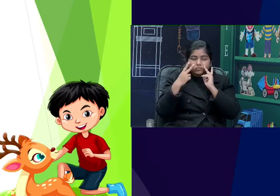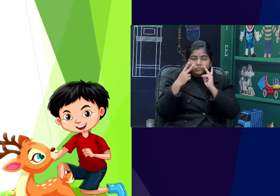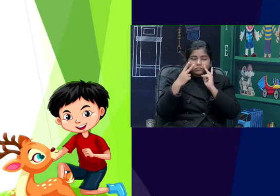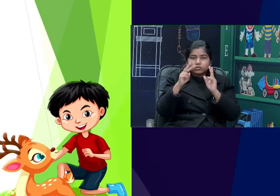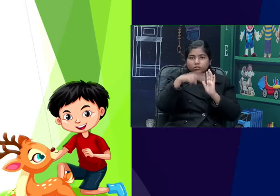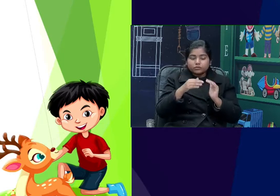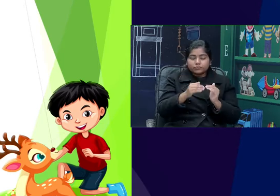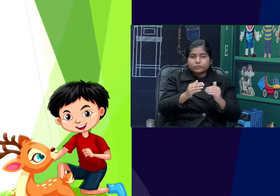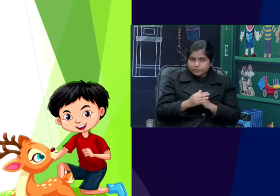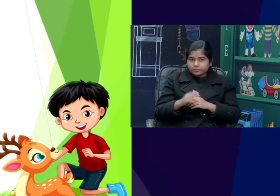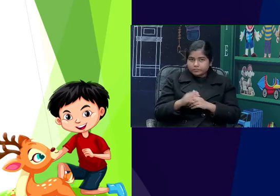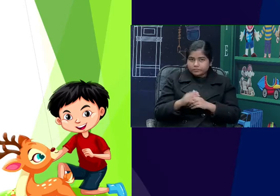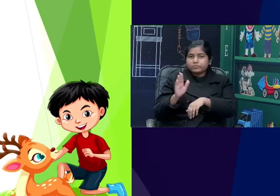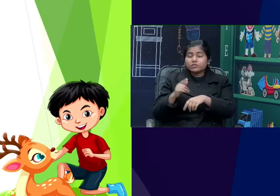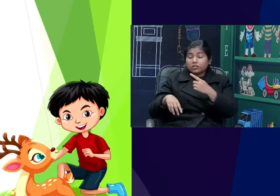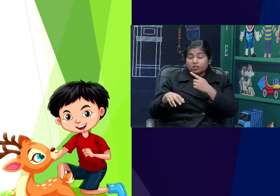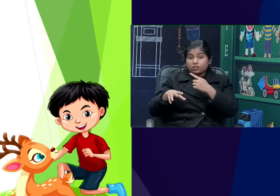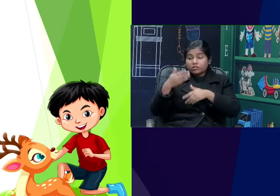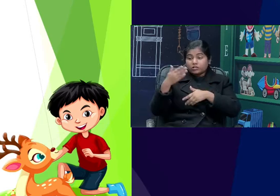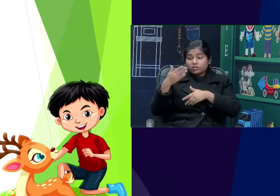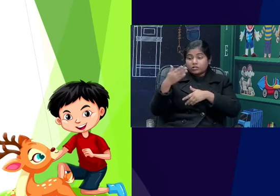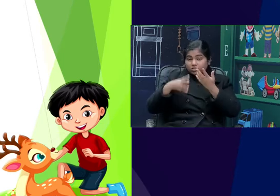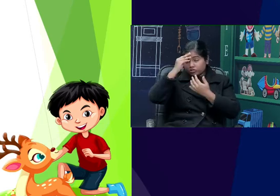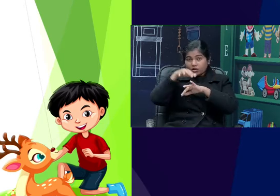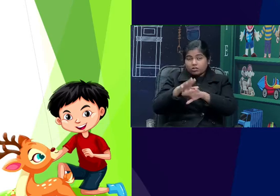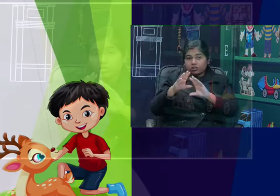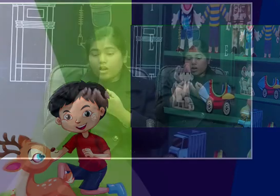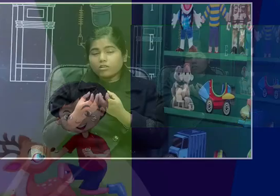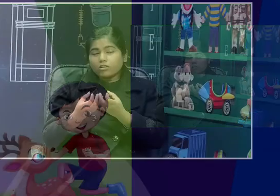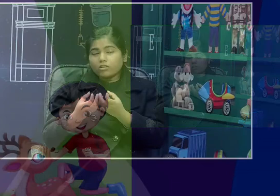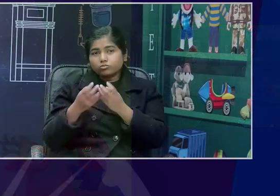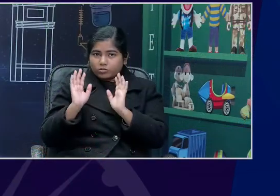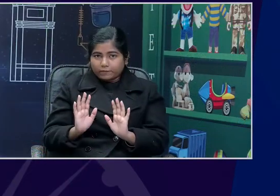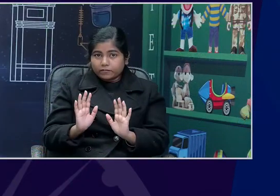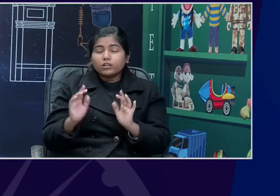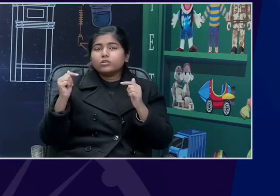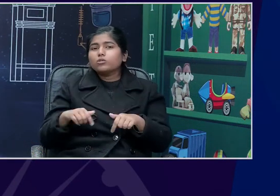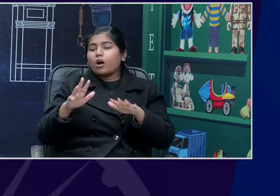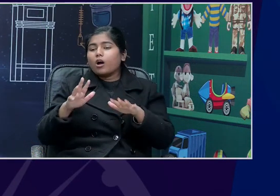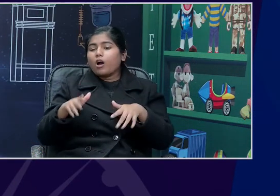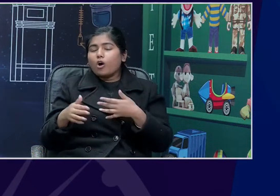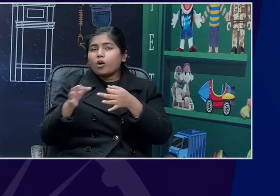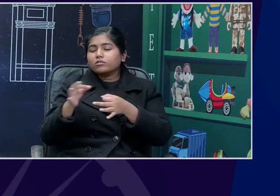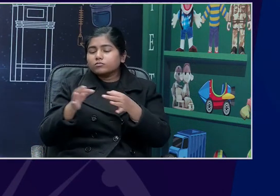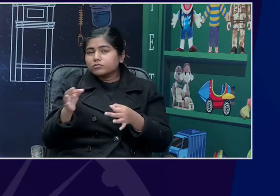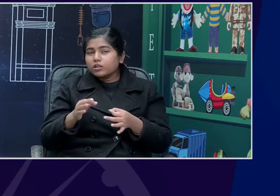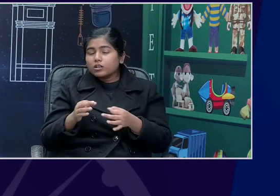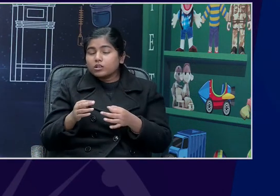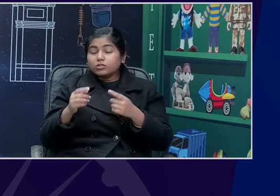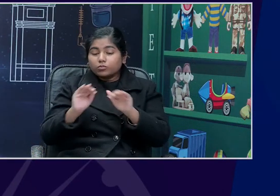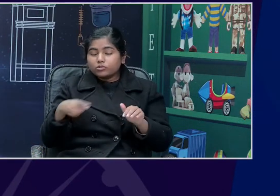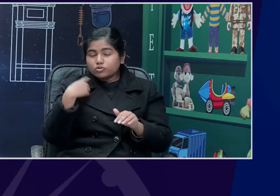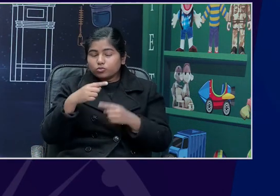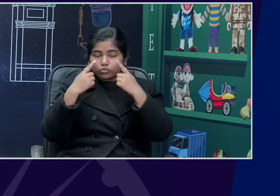teaching learning intervention for inclusive classroom. This is for inclusive classrooms. So, how will we explain this chapter to our visually